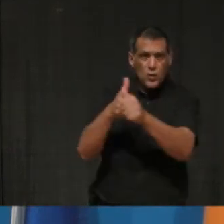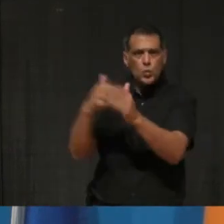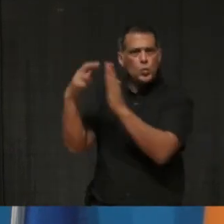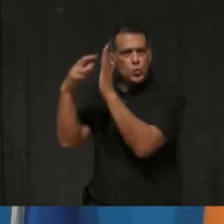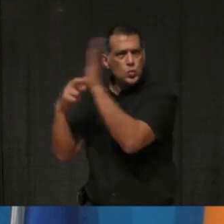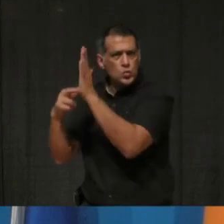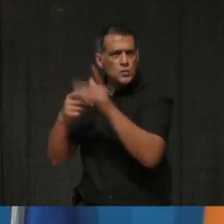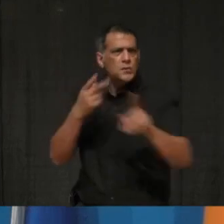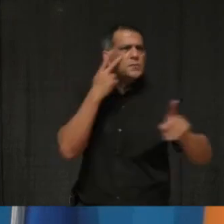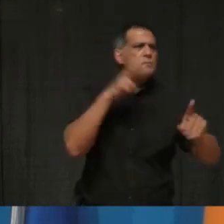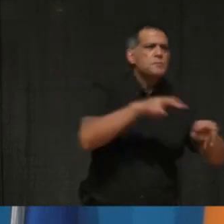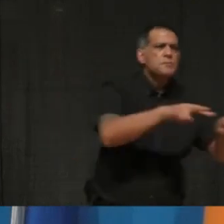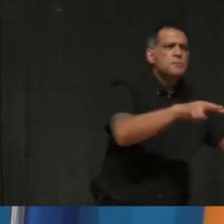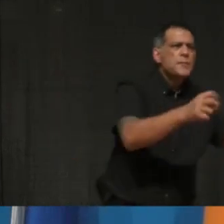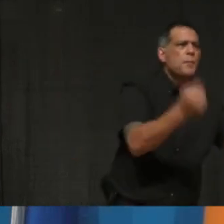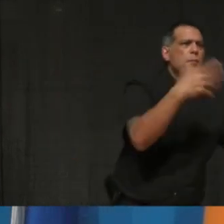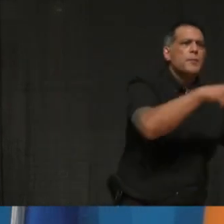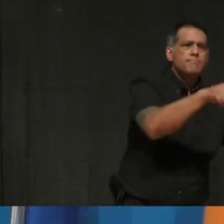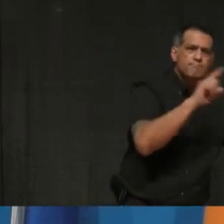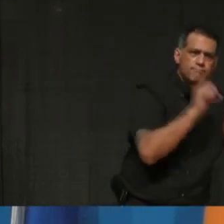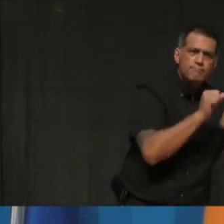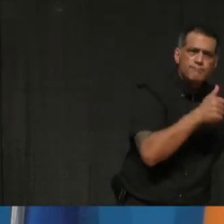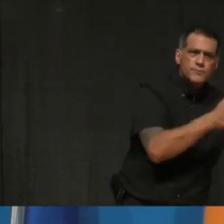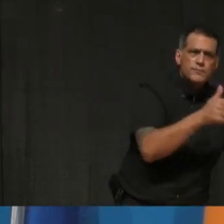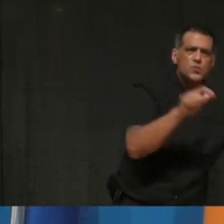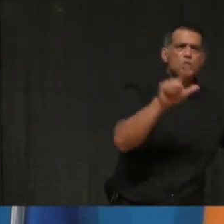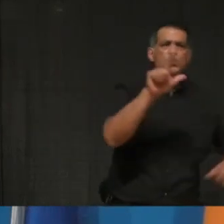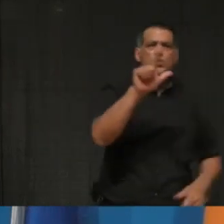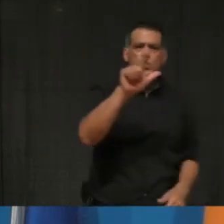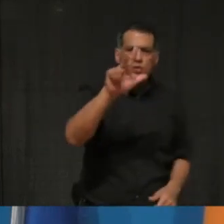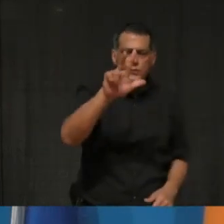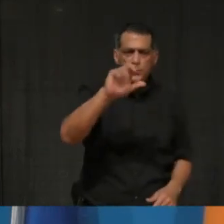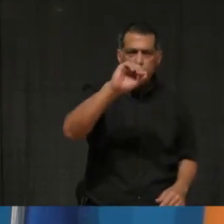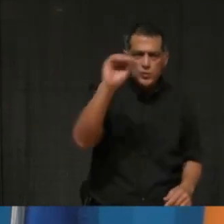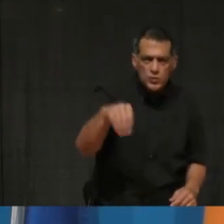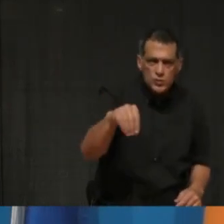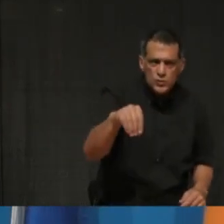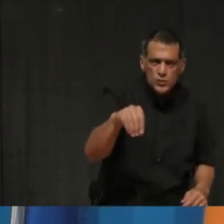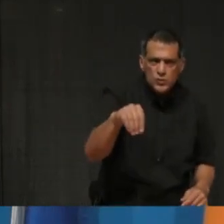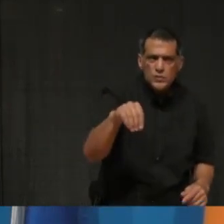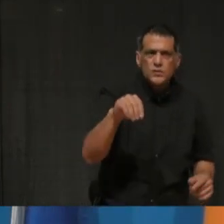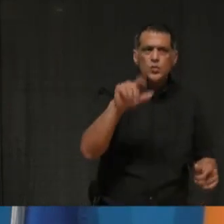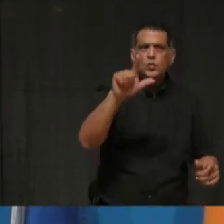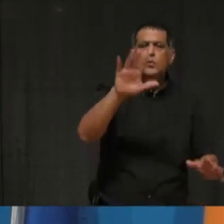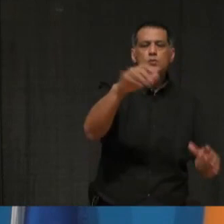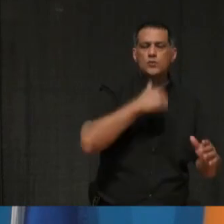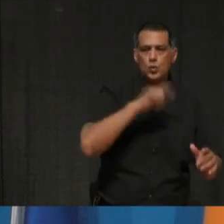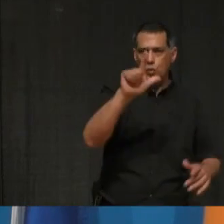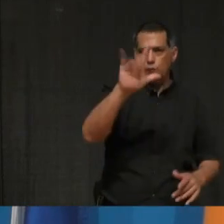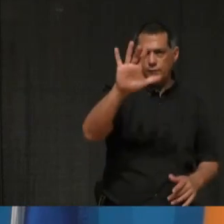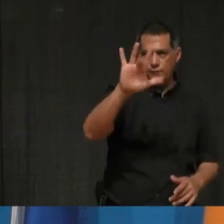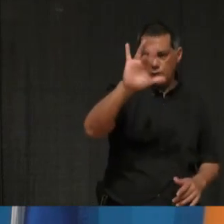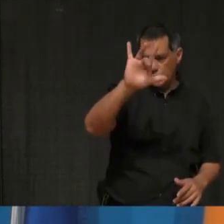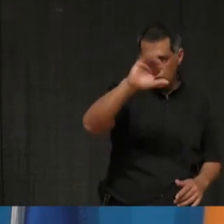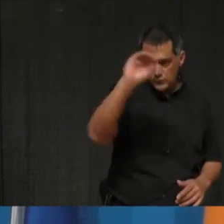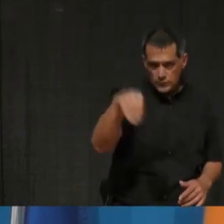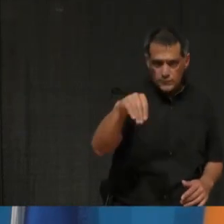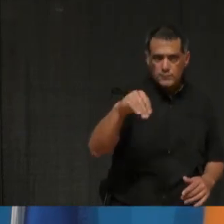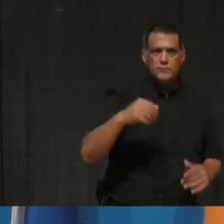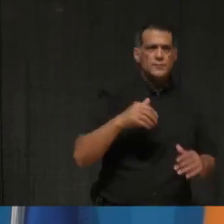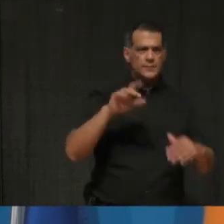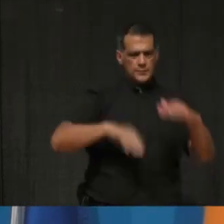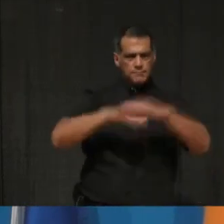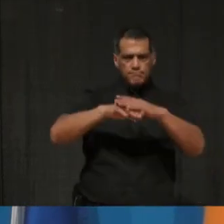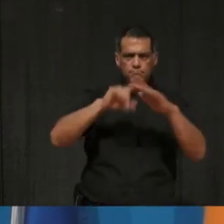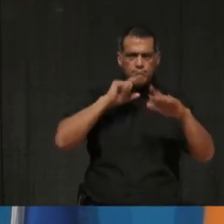you know, people that 25% capacity limited translated to, uh, that was reflected in the motion today at council. Um, and the